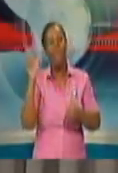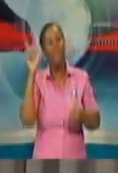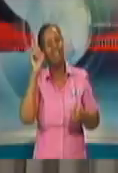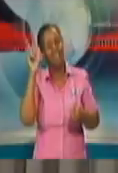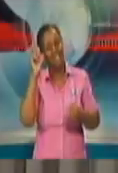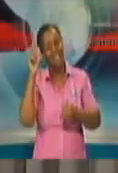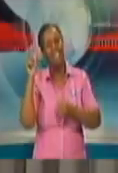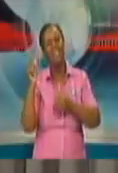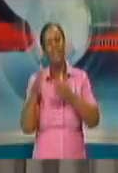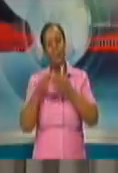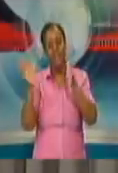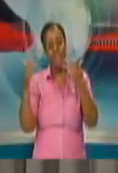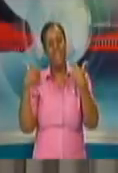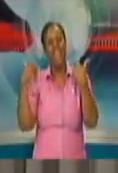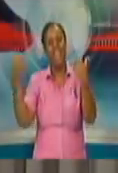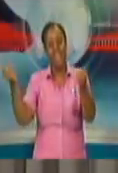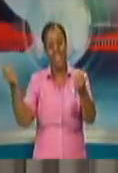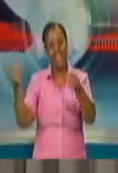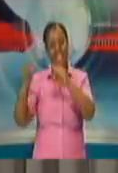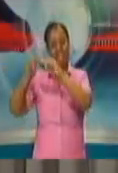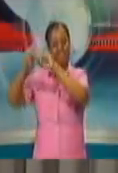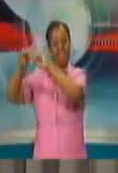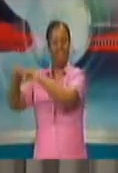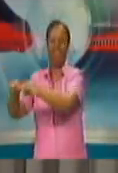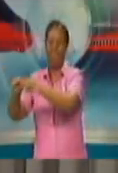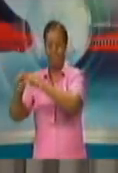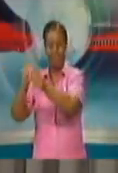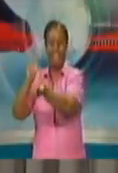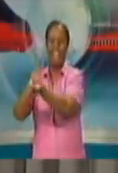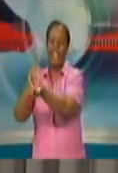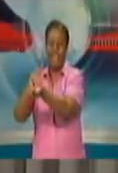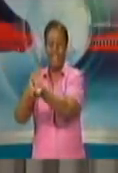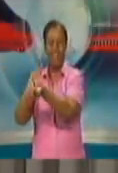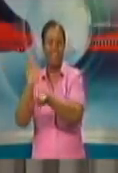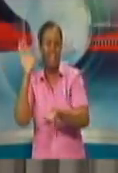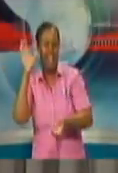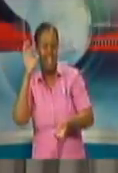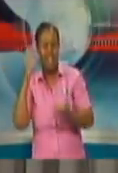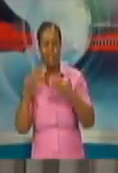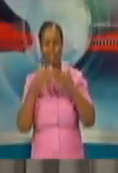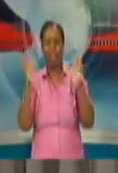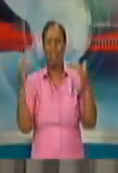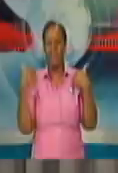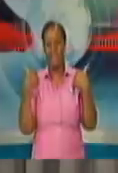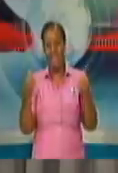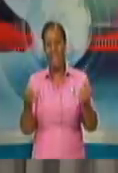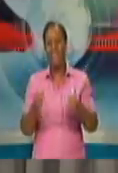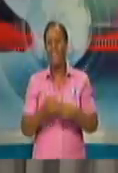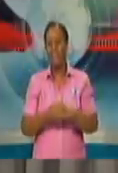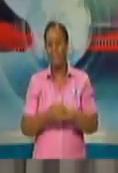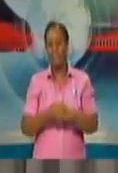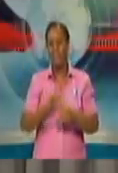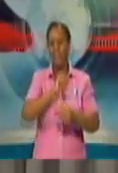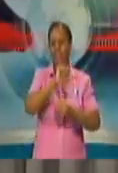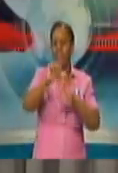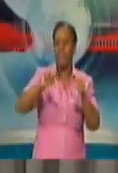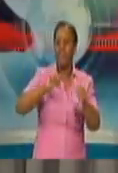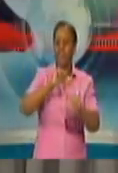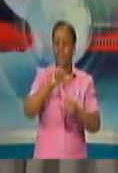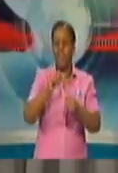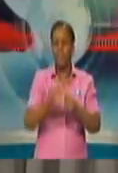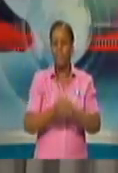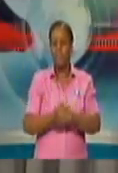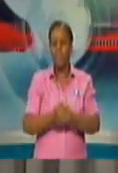It has been based on health science, public health science. The main challenge now is getting all types of businesses